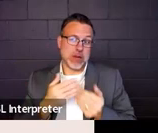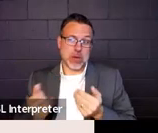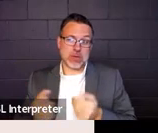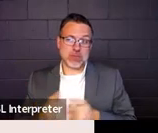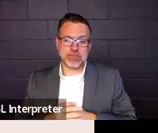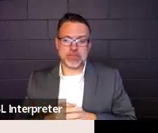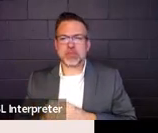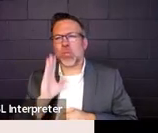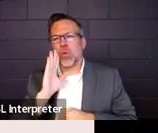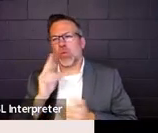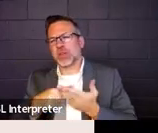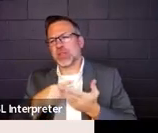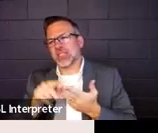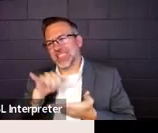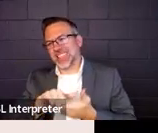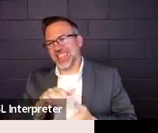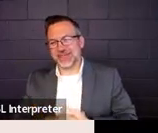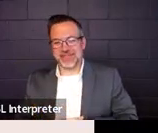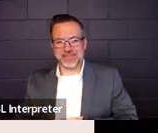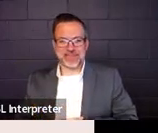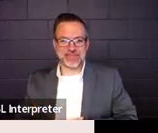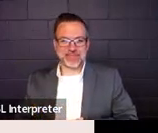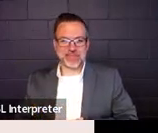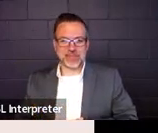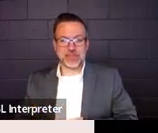We'll talk about that though. These are good questions.